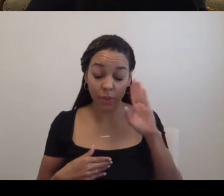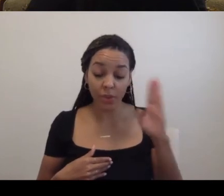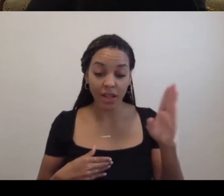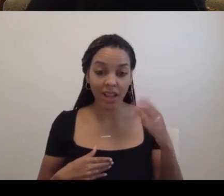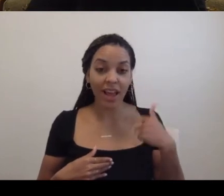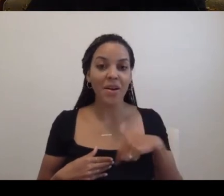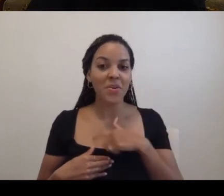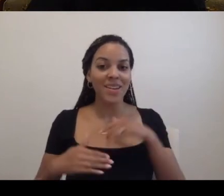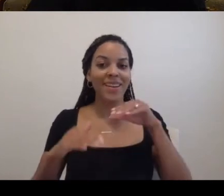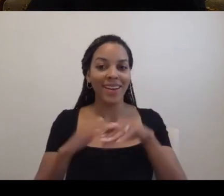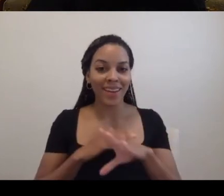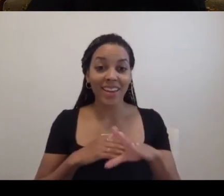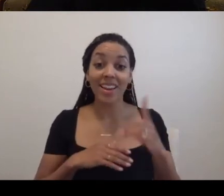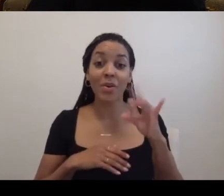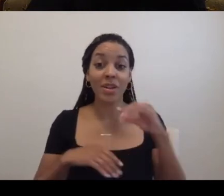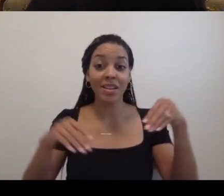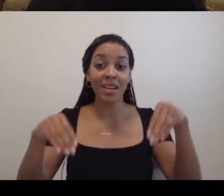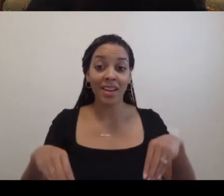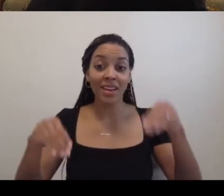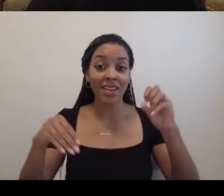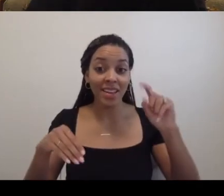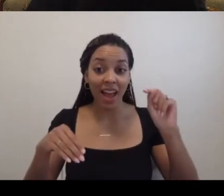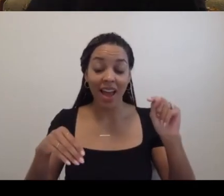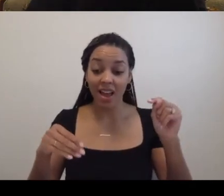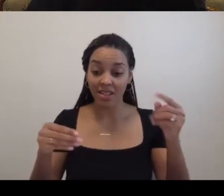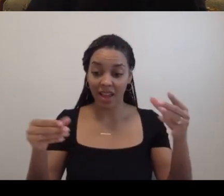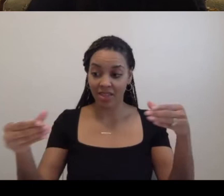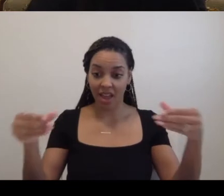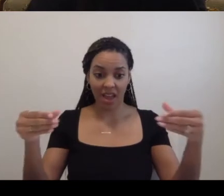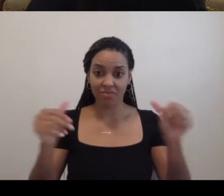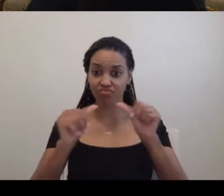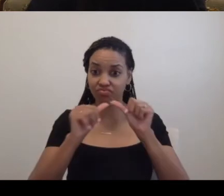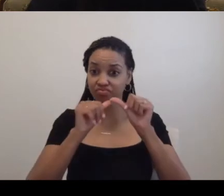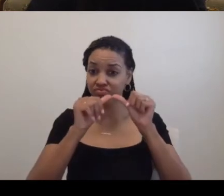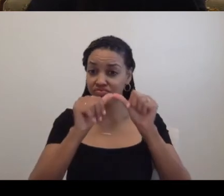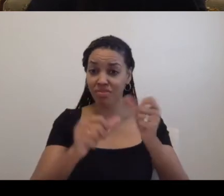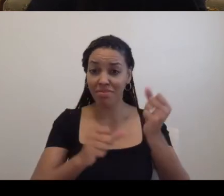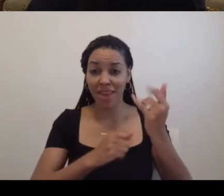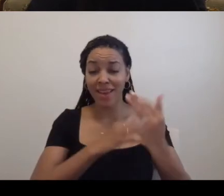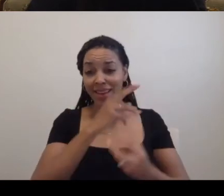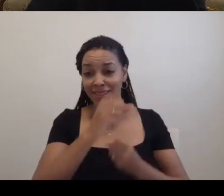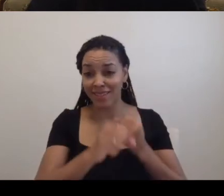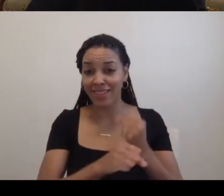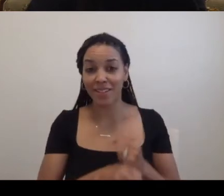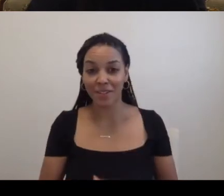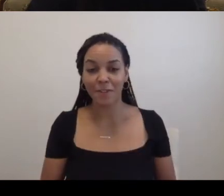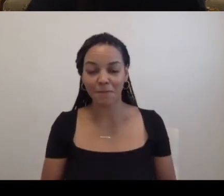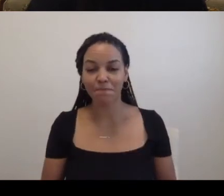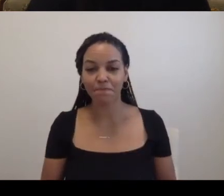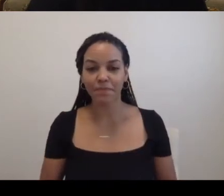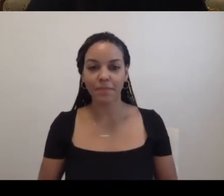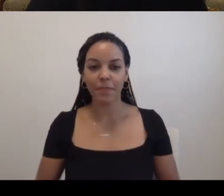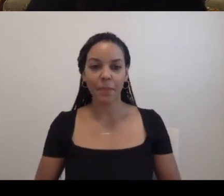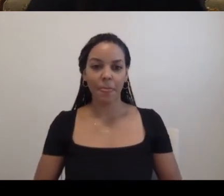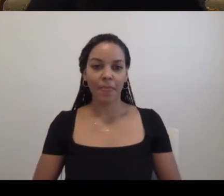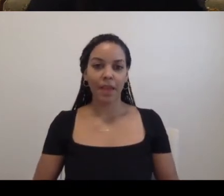in and we cast and the, and the piece lasted for year, years and years and years. Um, but it was